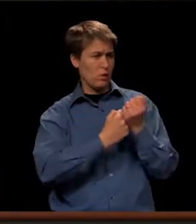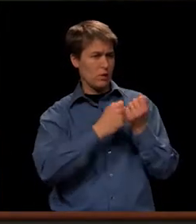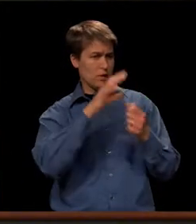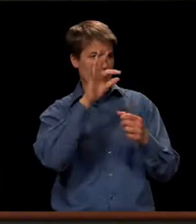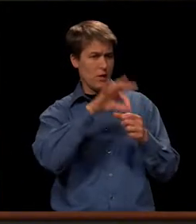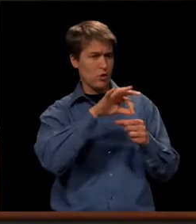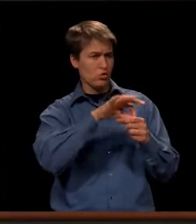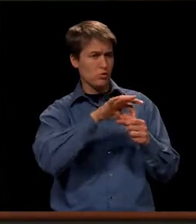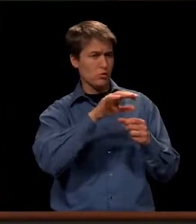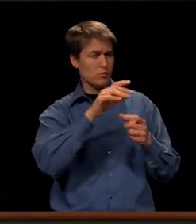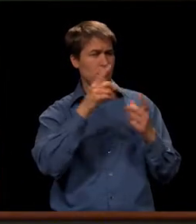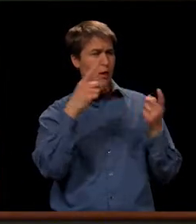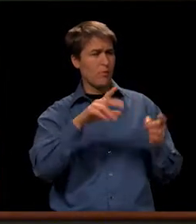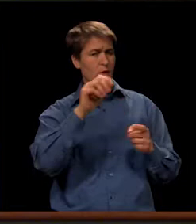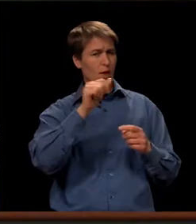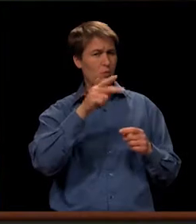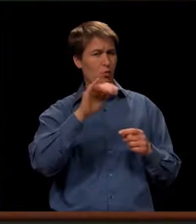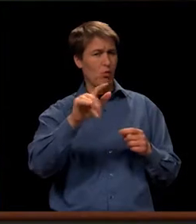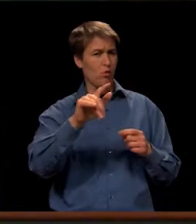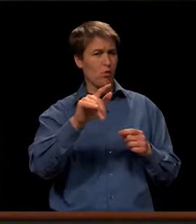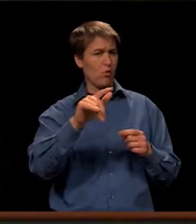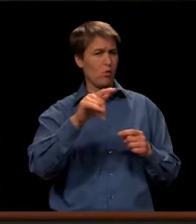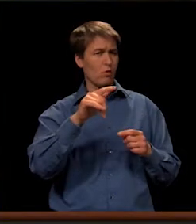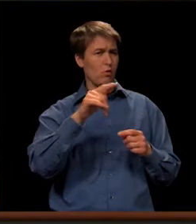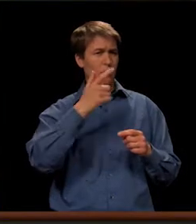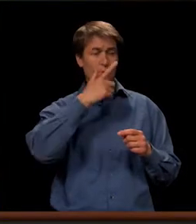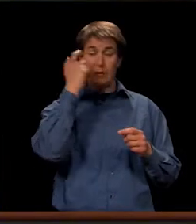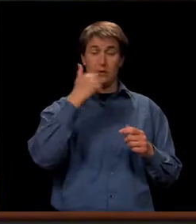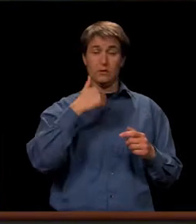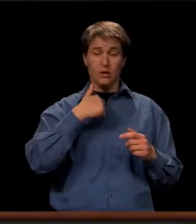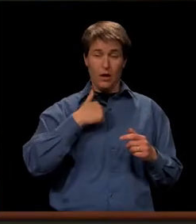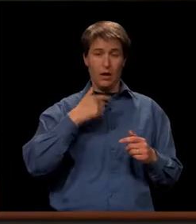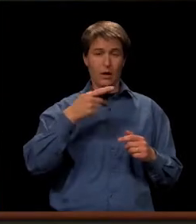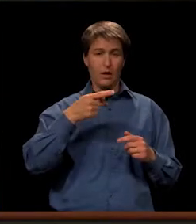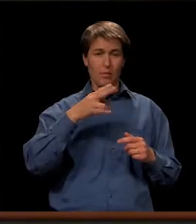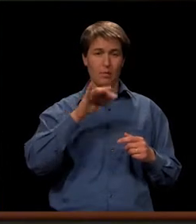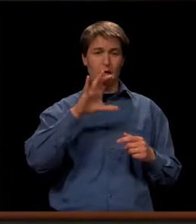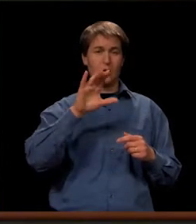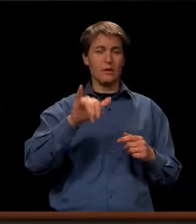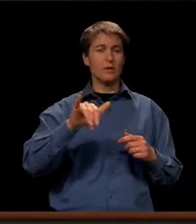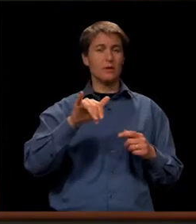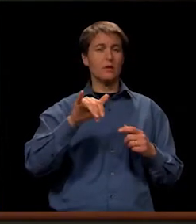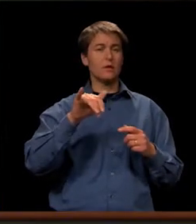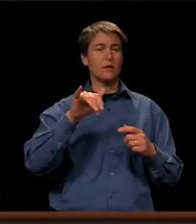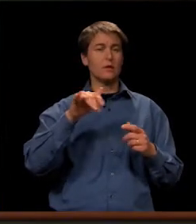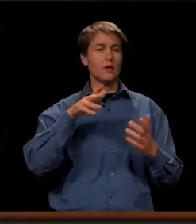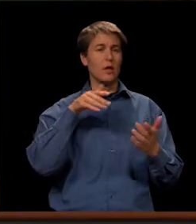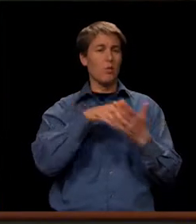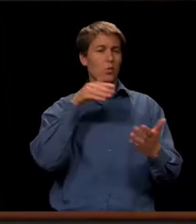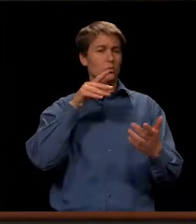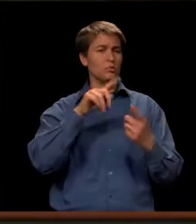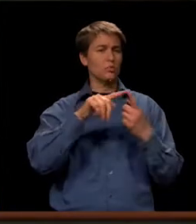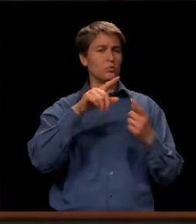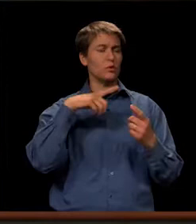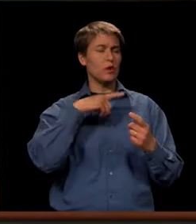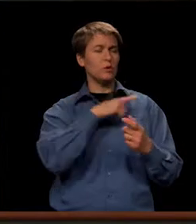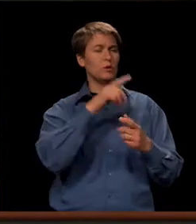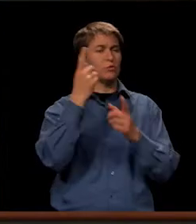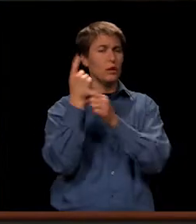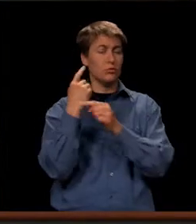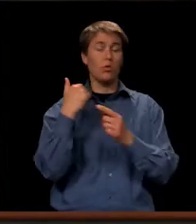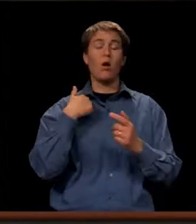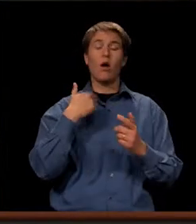April. Since I publicly opposed that to the legislature last year, I just wanted to basically